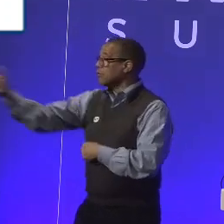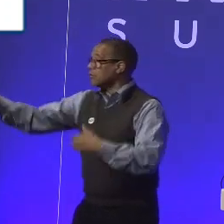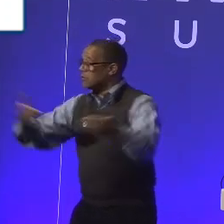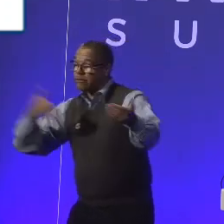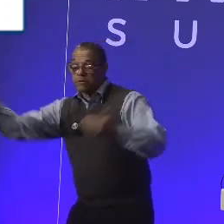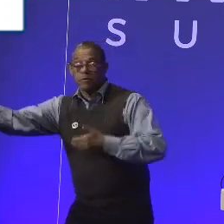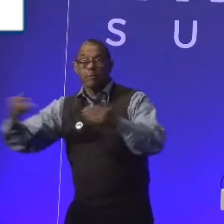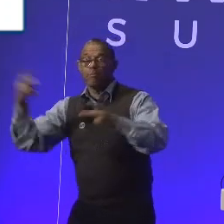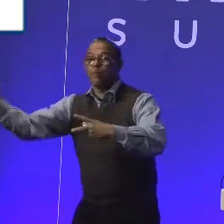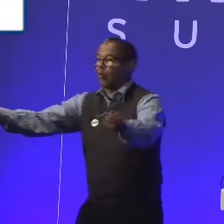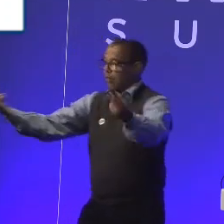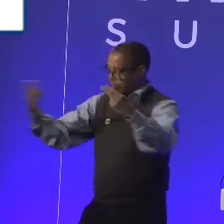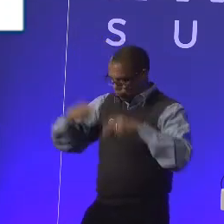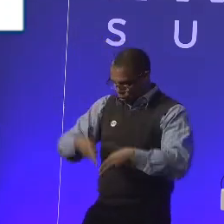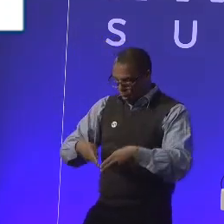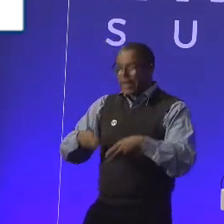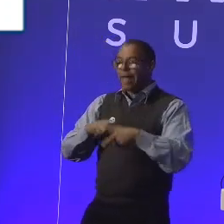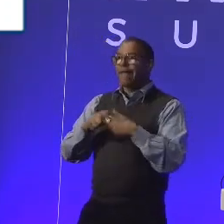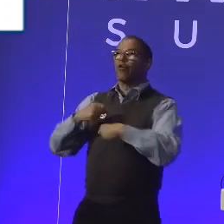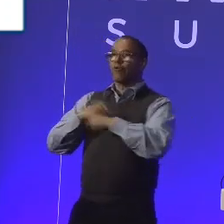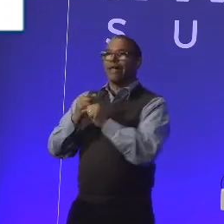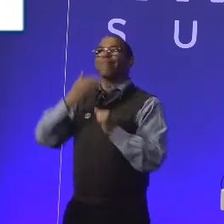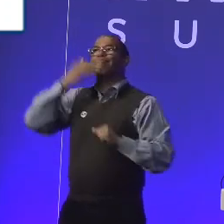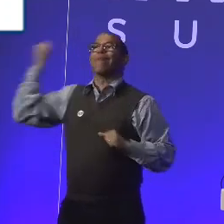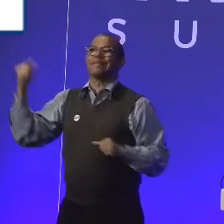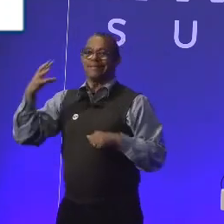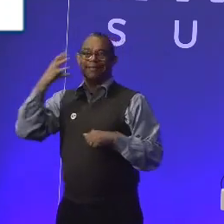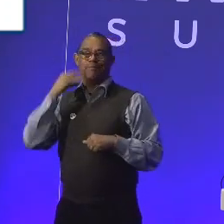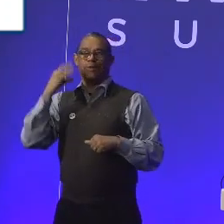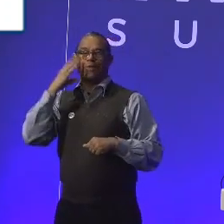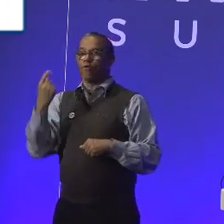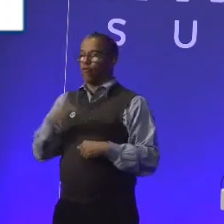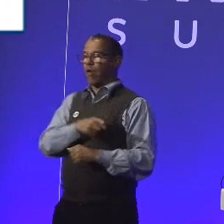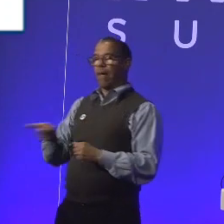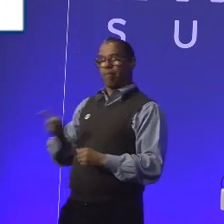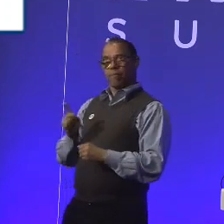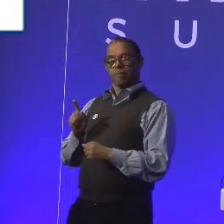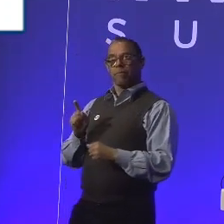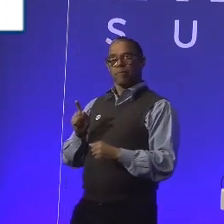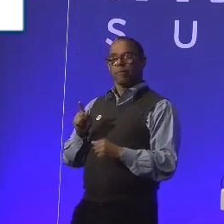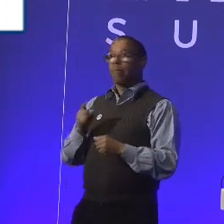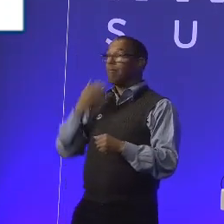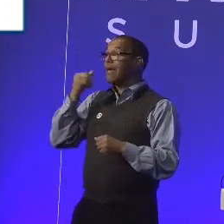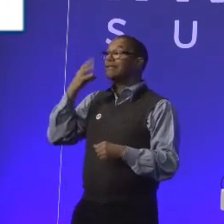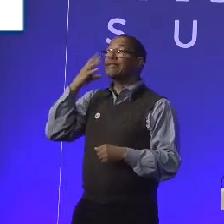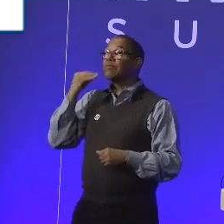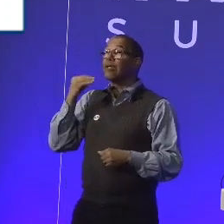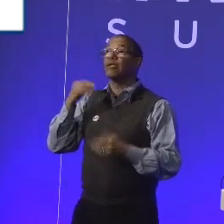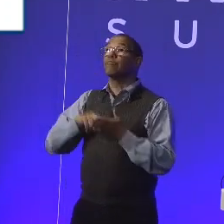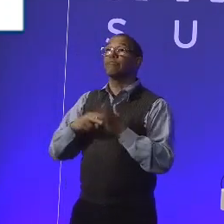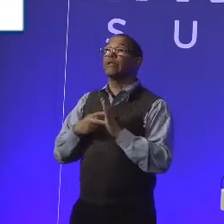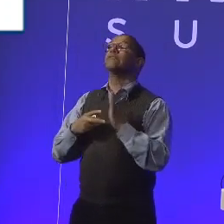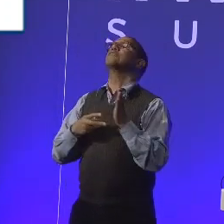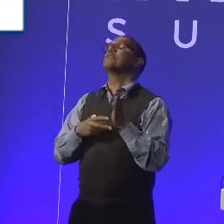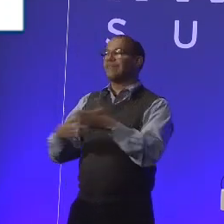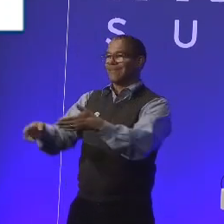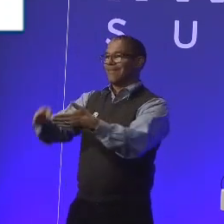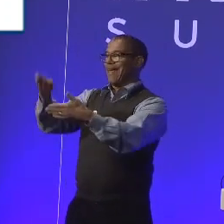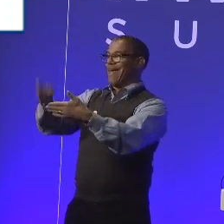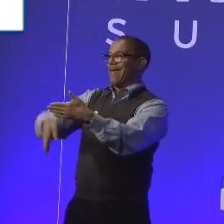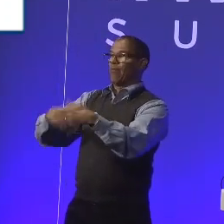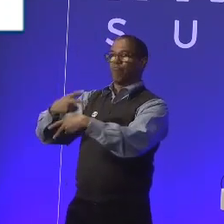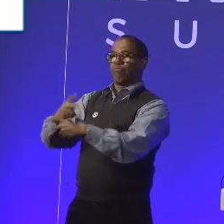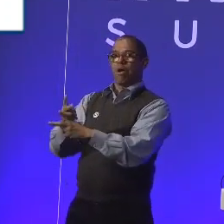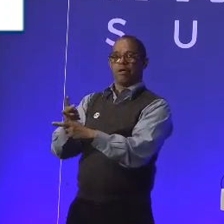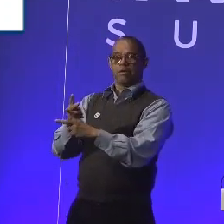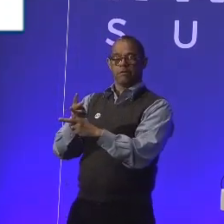service possible. The leaders who run these teams want to create the best experience. And the best experience is all about the end product. What does